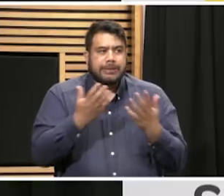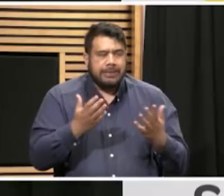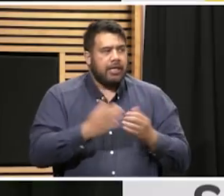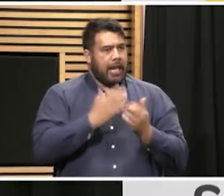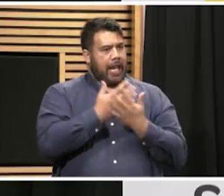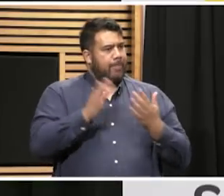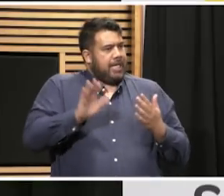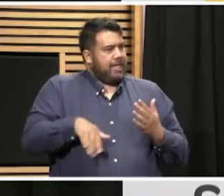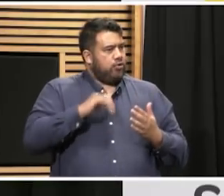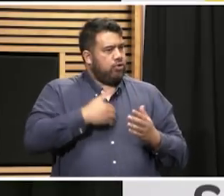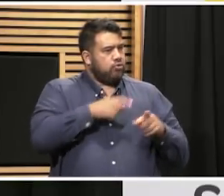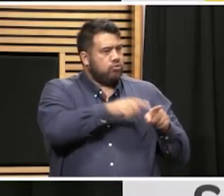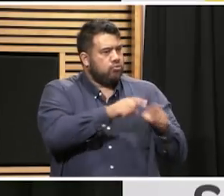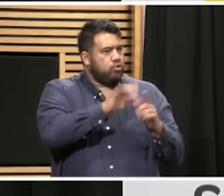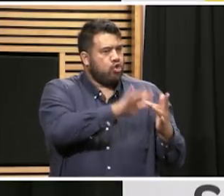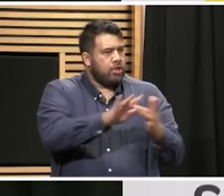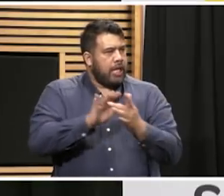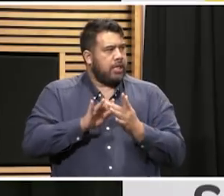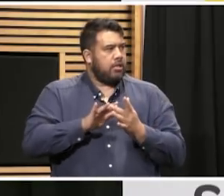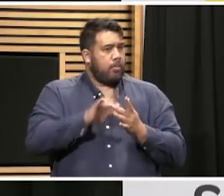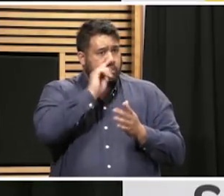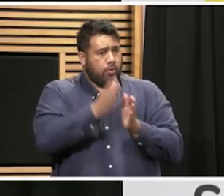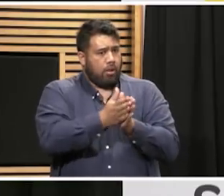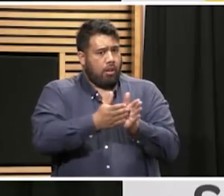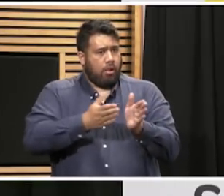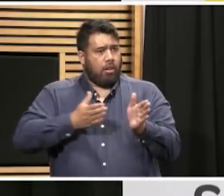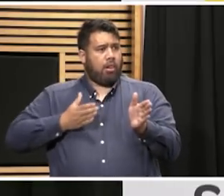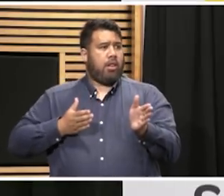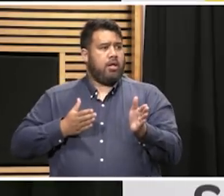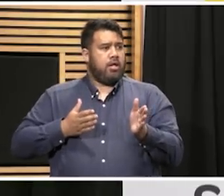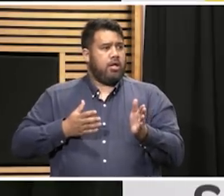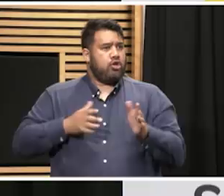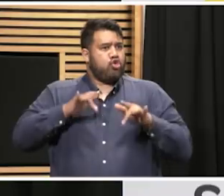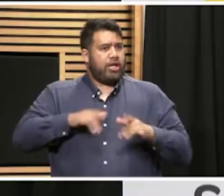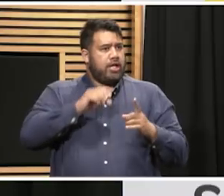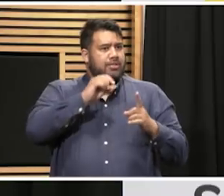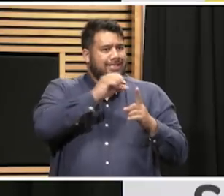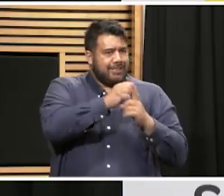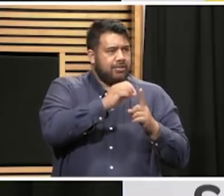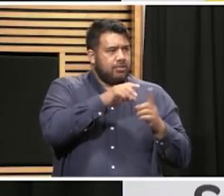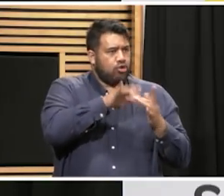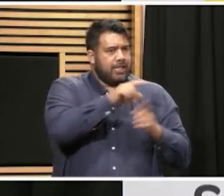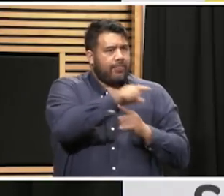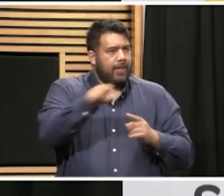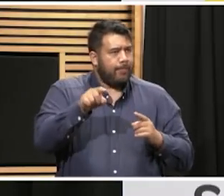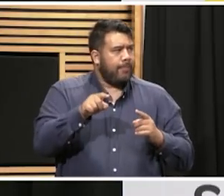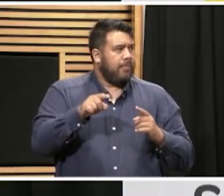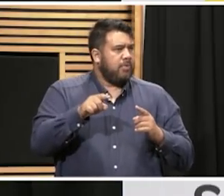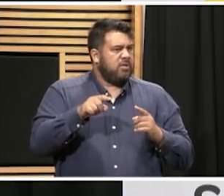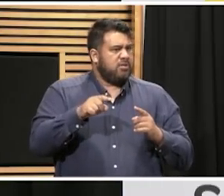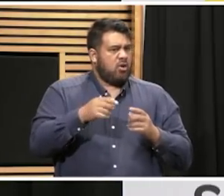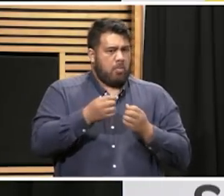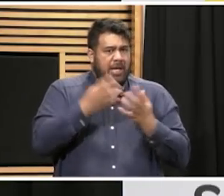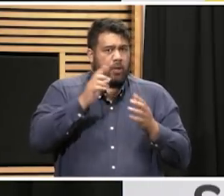what does that mean in terms of a potential backlog? You are we going back weeks now in terms of trying to trace down, track down all those potential